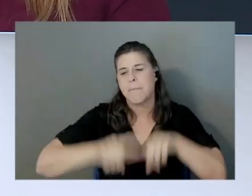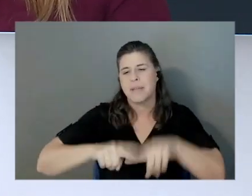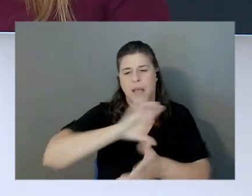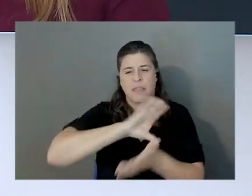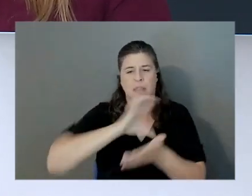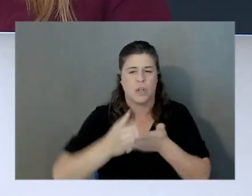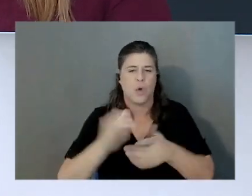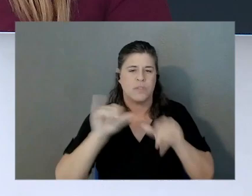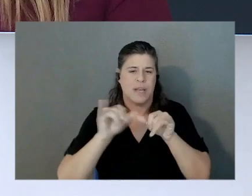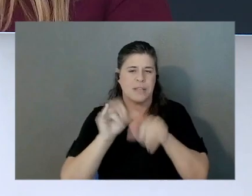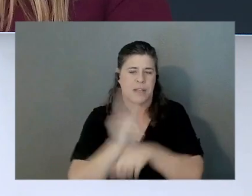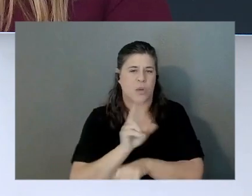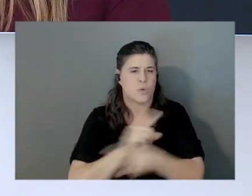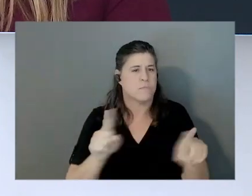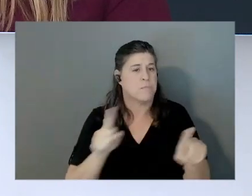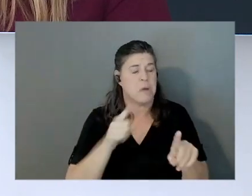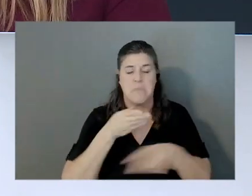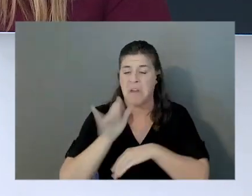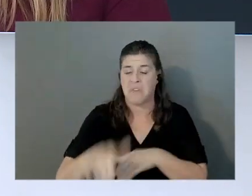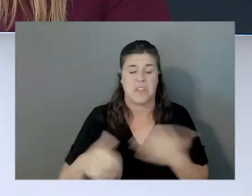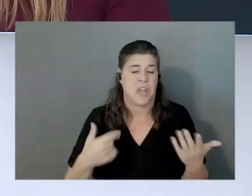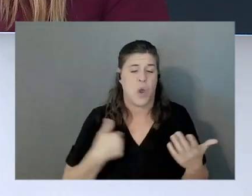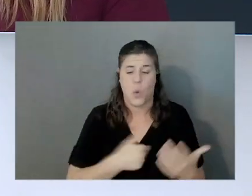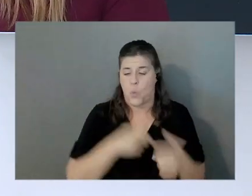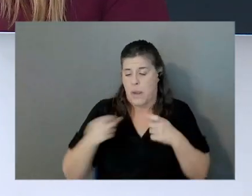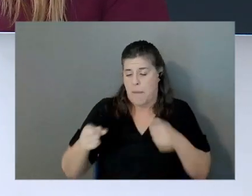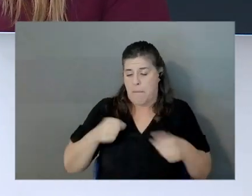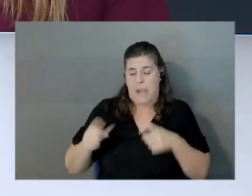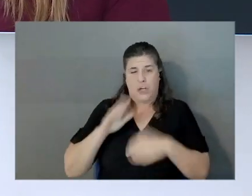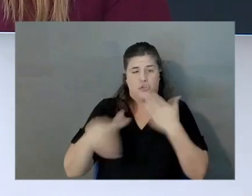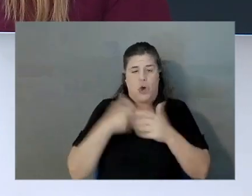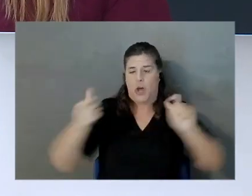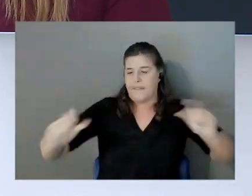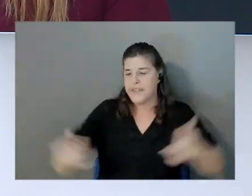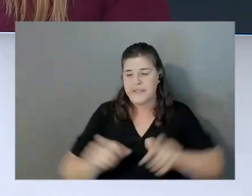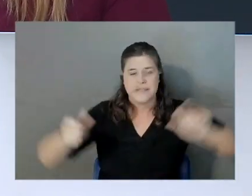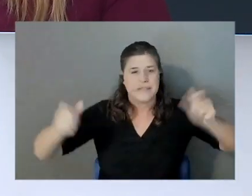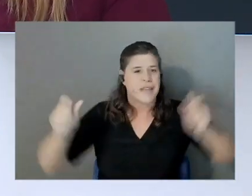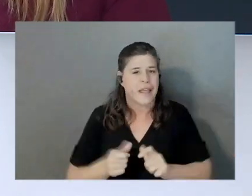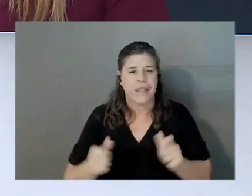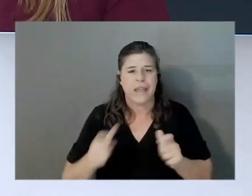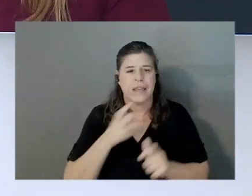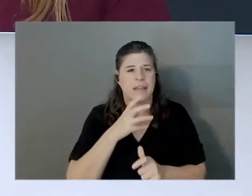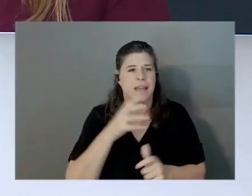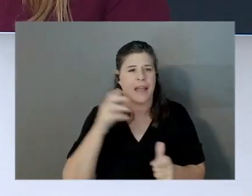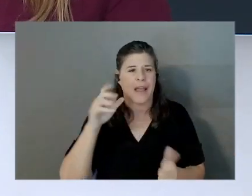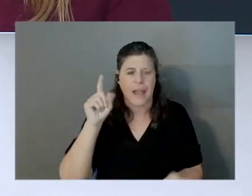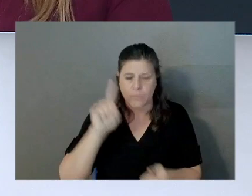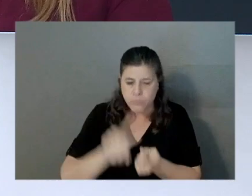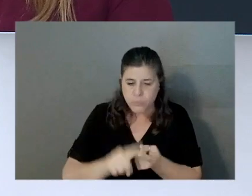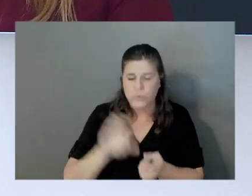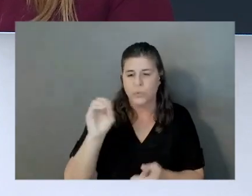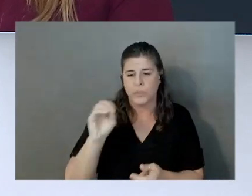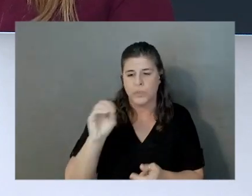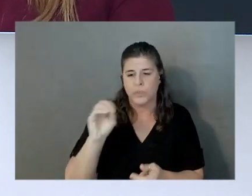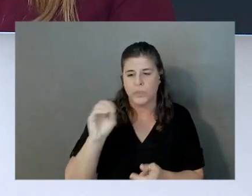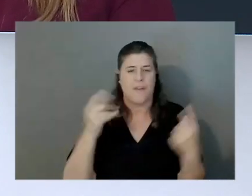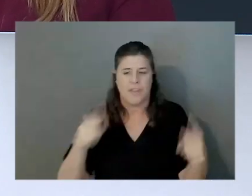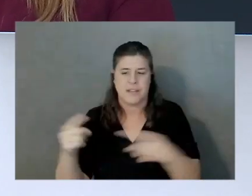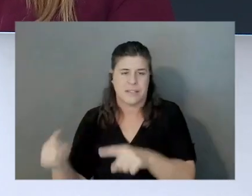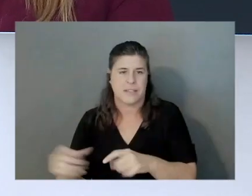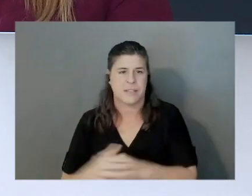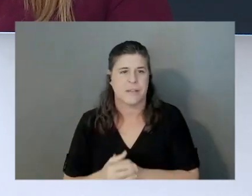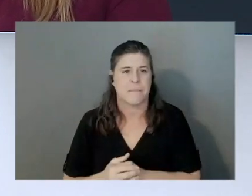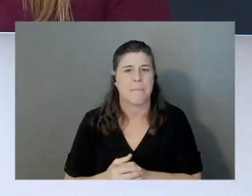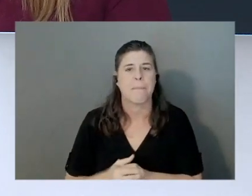But beyond that, we'll manage all of the scaling out, scaling in and scaling down to zero of instances, underlying instances. So they